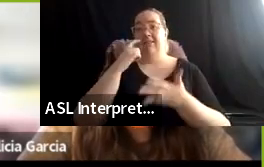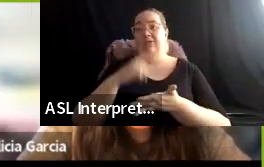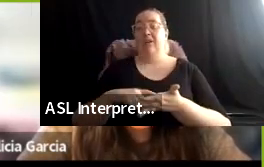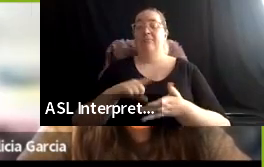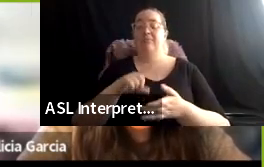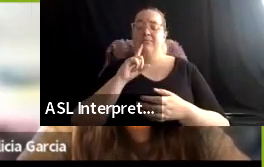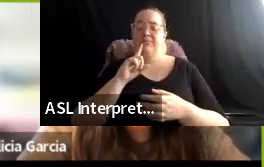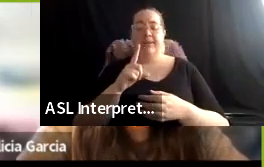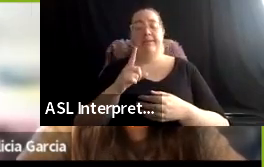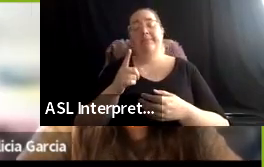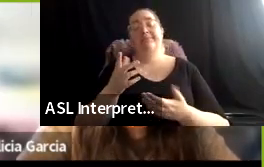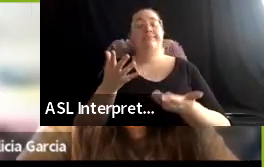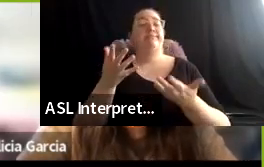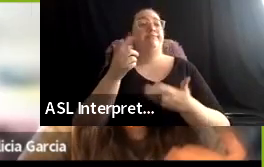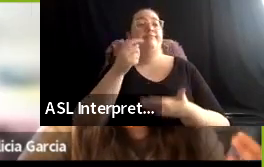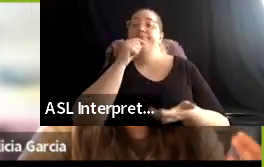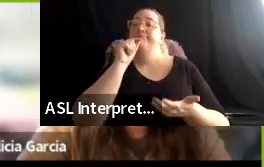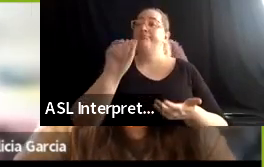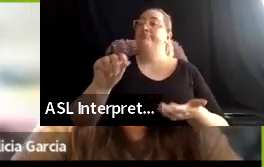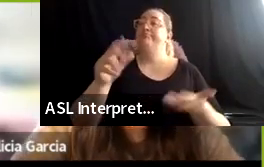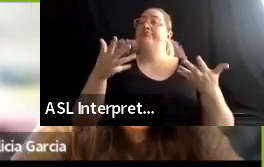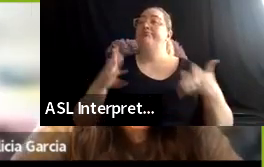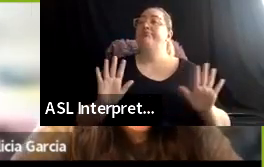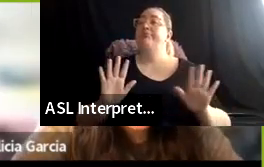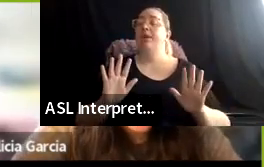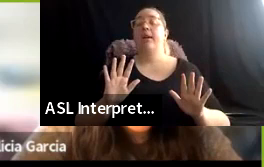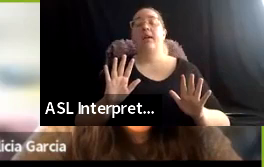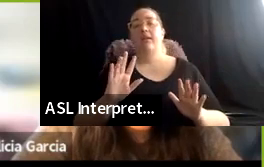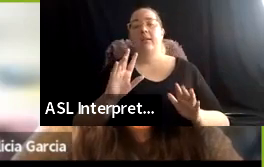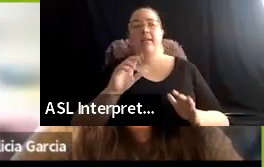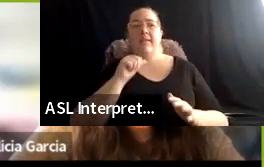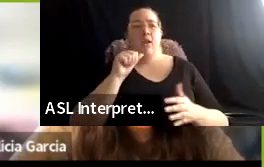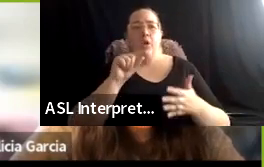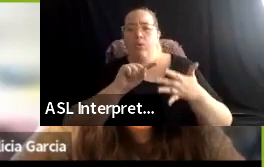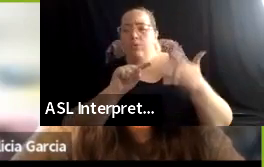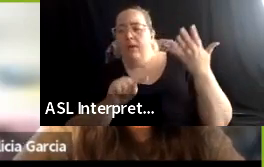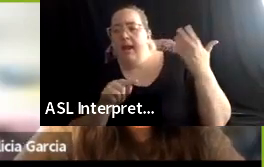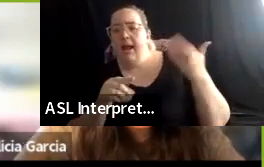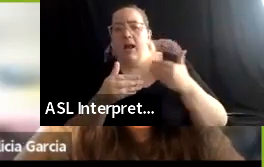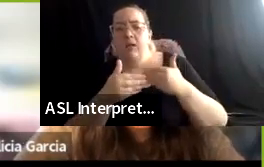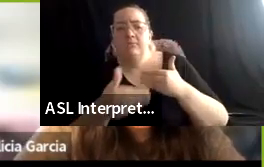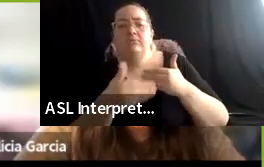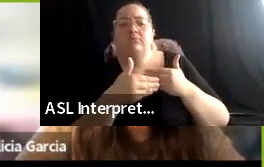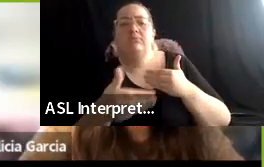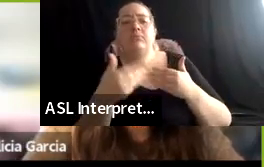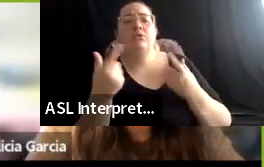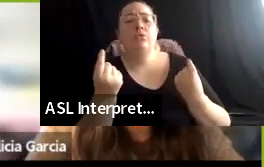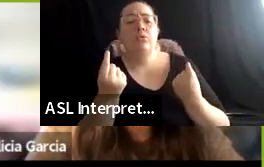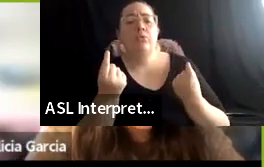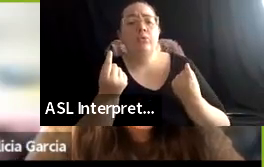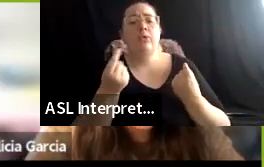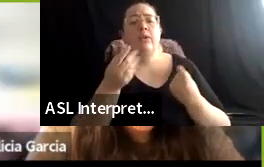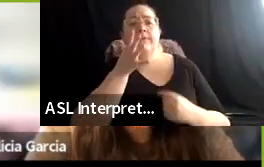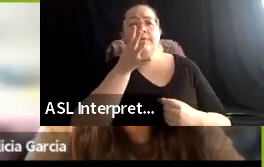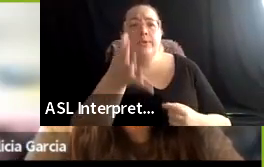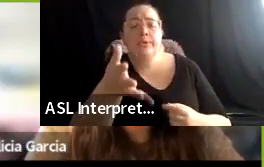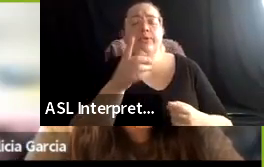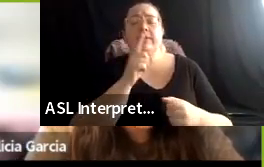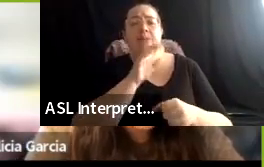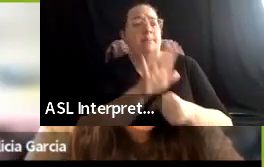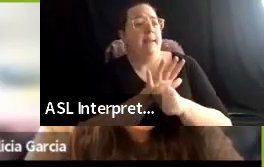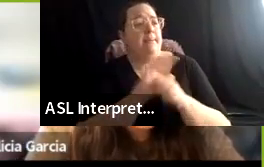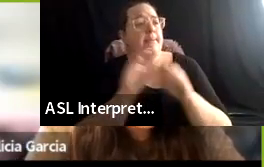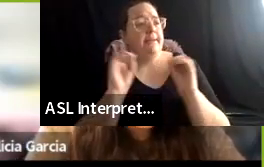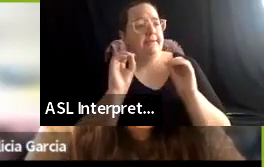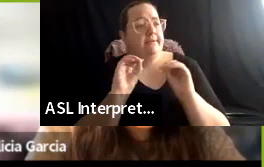don't name anything that's, that's to come next, or they don't make any sort of commitment to anything further than land